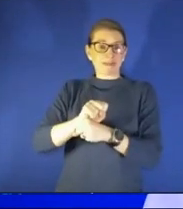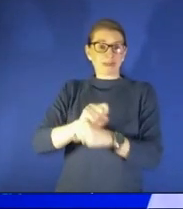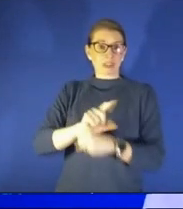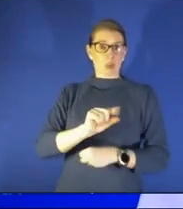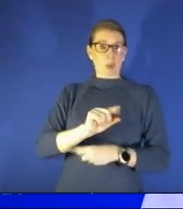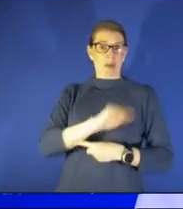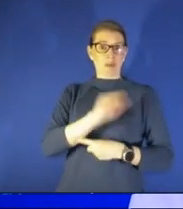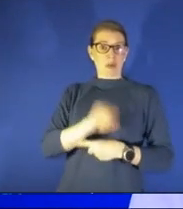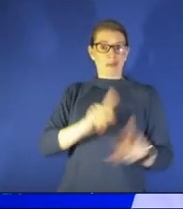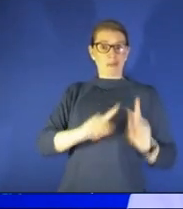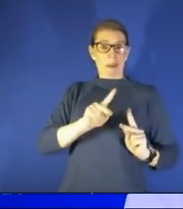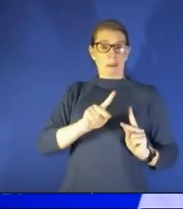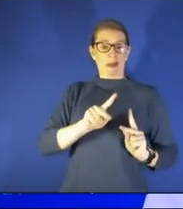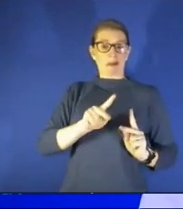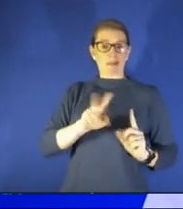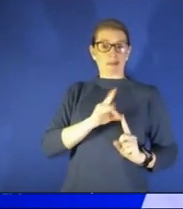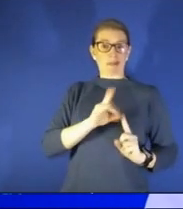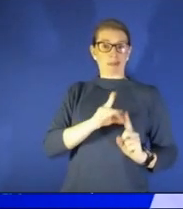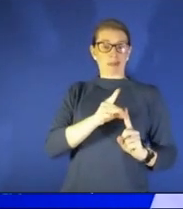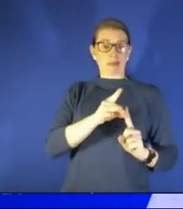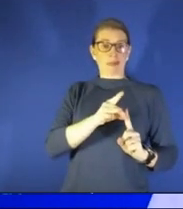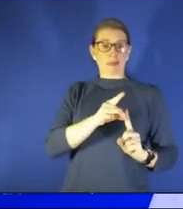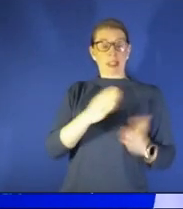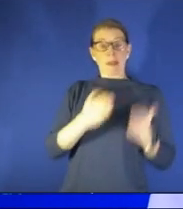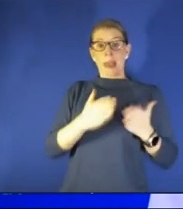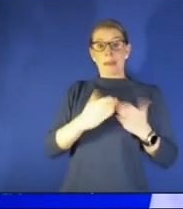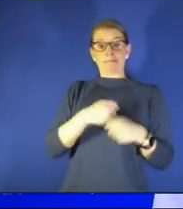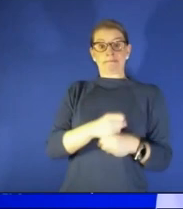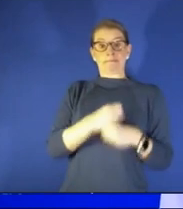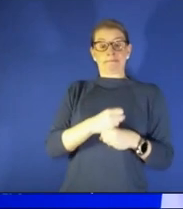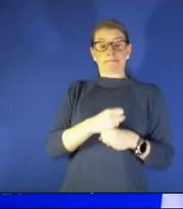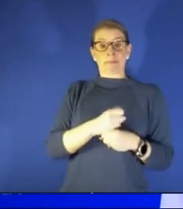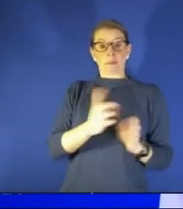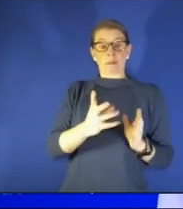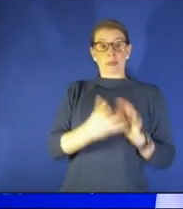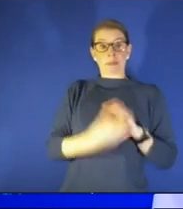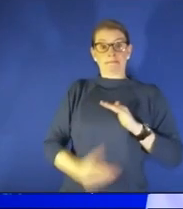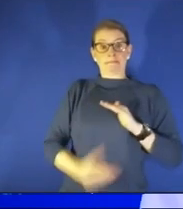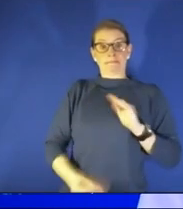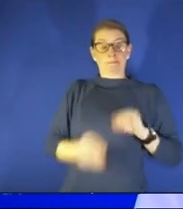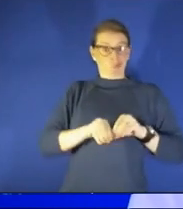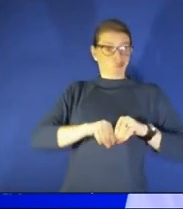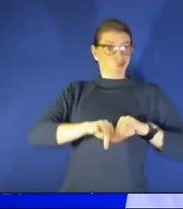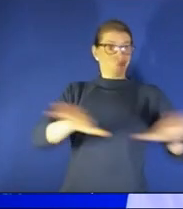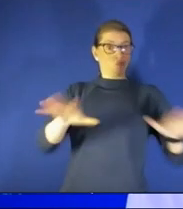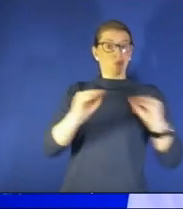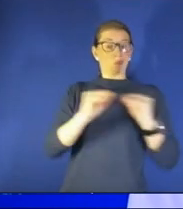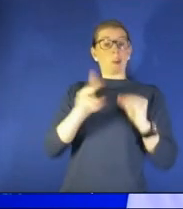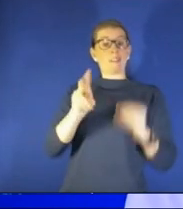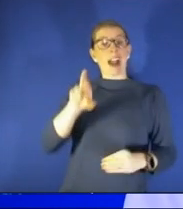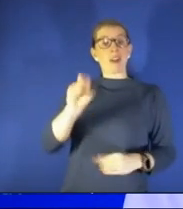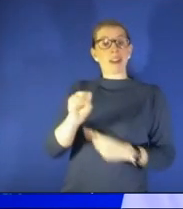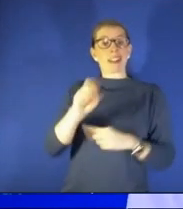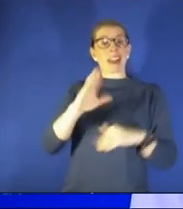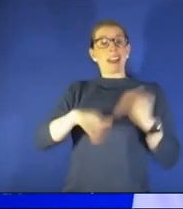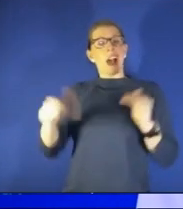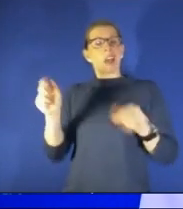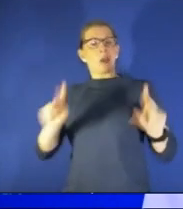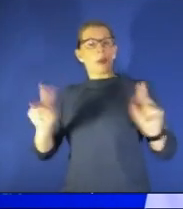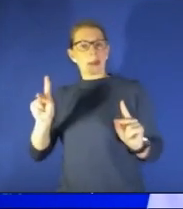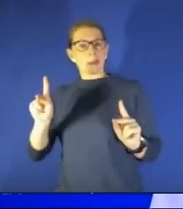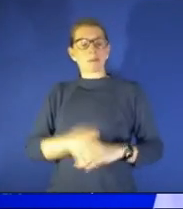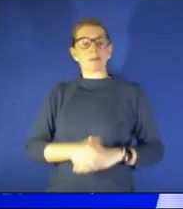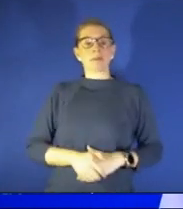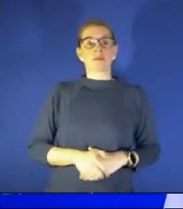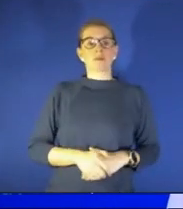people who may uh reproduce and express more virus out of the community than others and so you know super spreader events that that's hard to